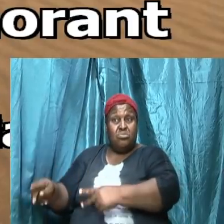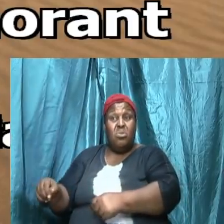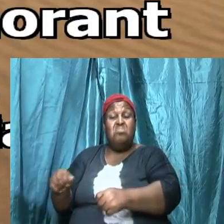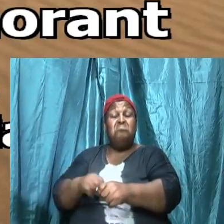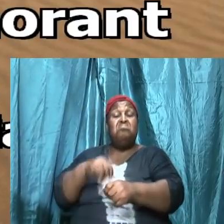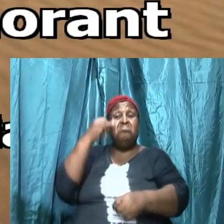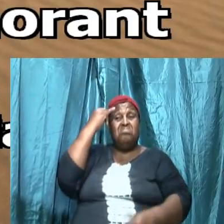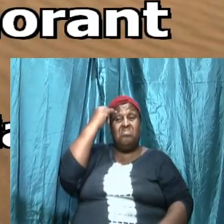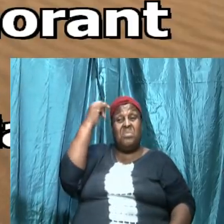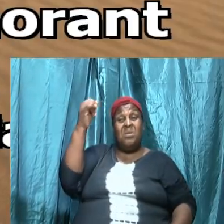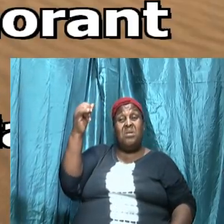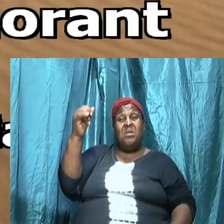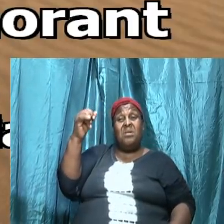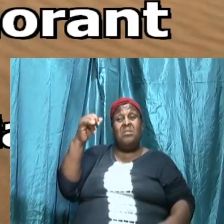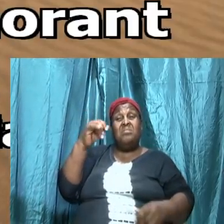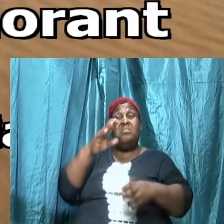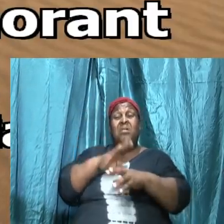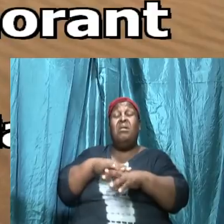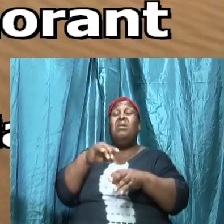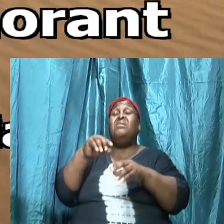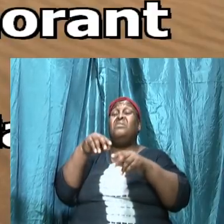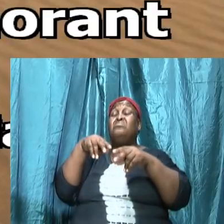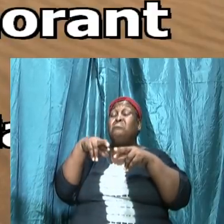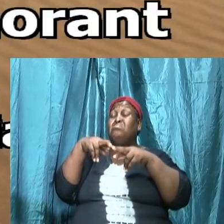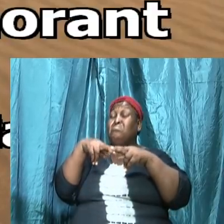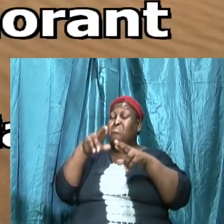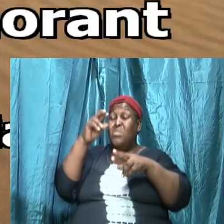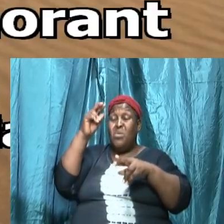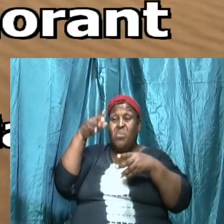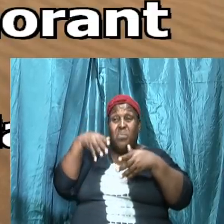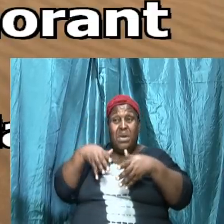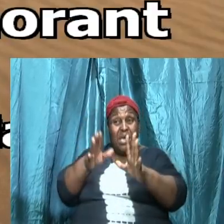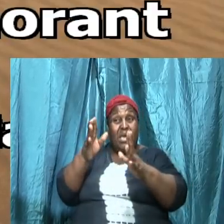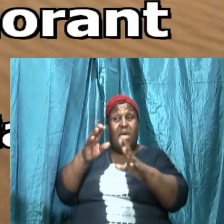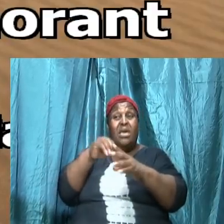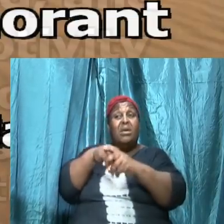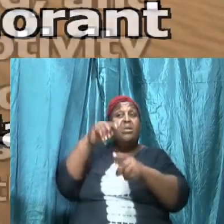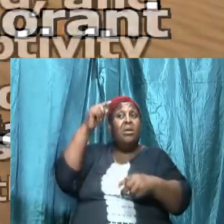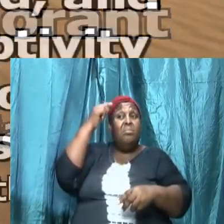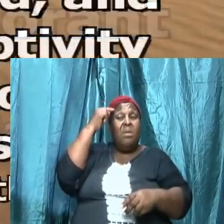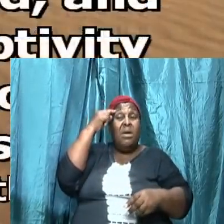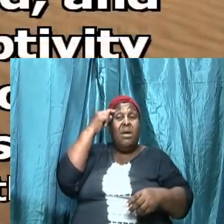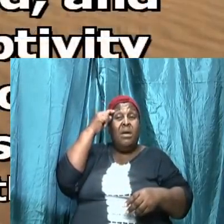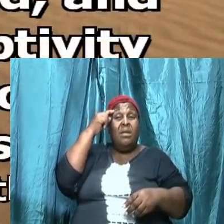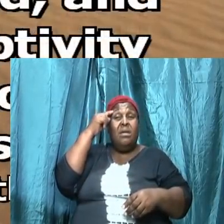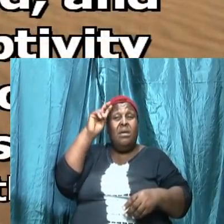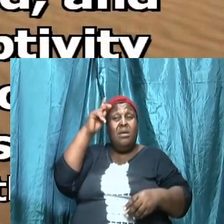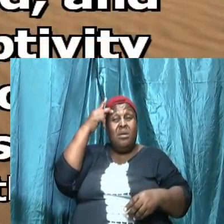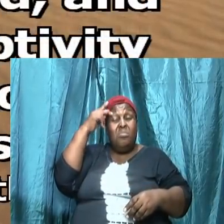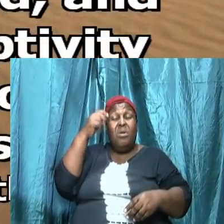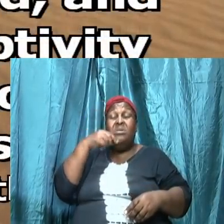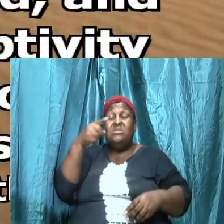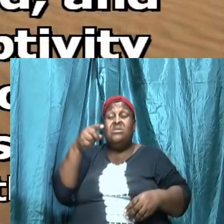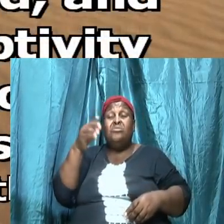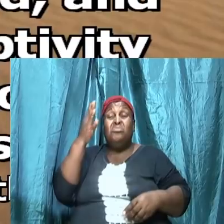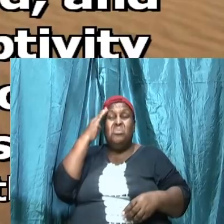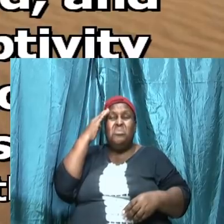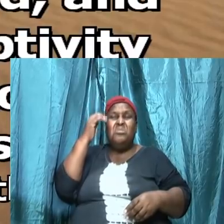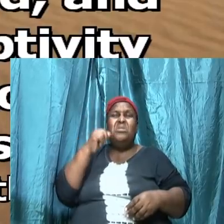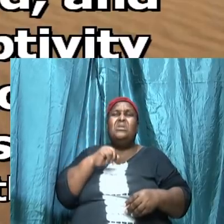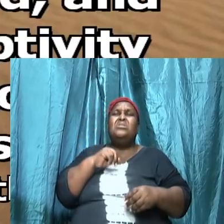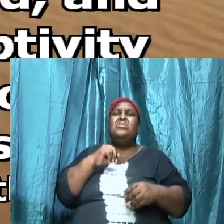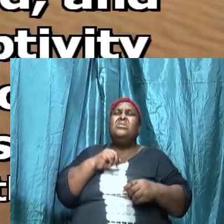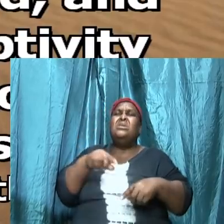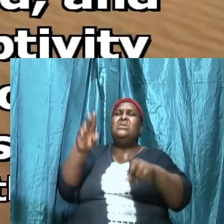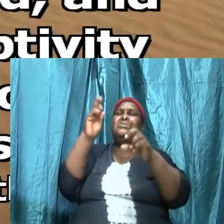constantly traversing that road and that road leads to our minds so Paul said because I knew that it leads to your mind because I knew